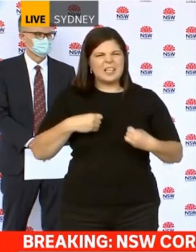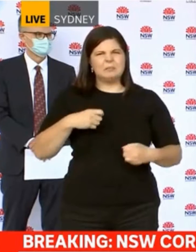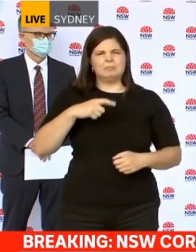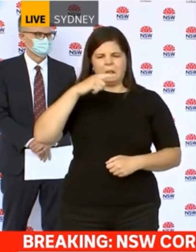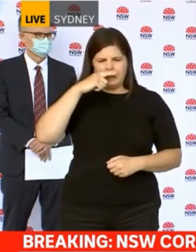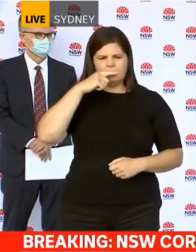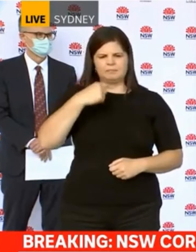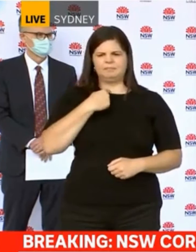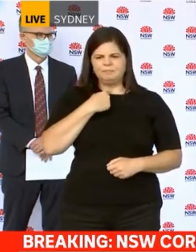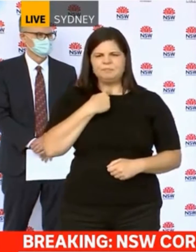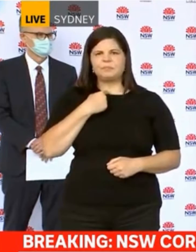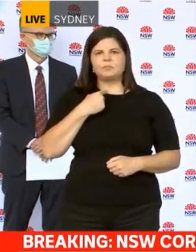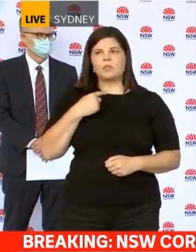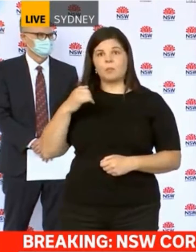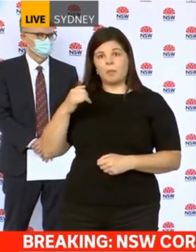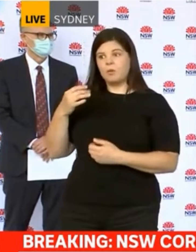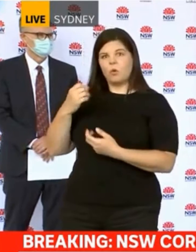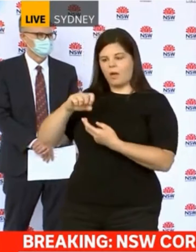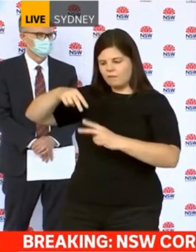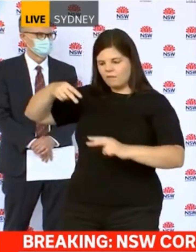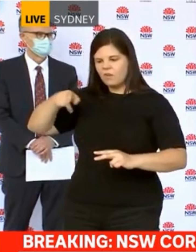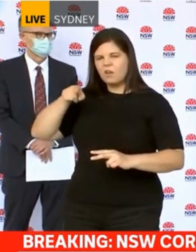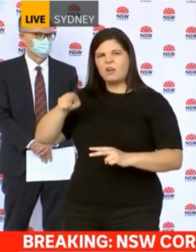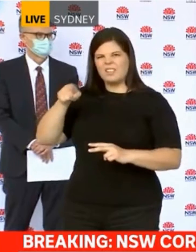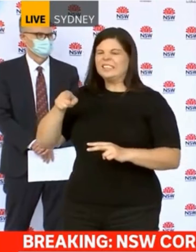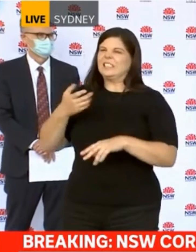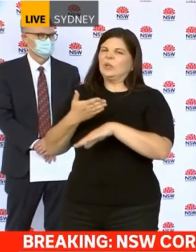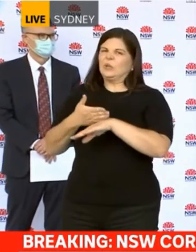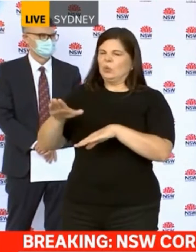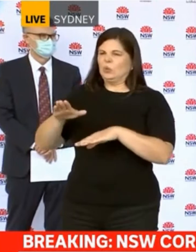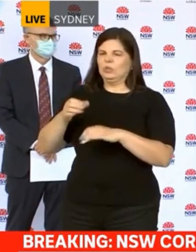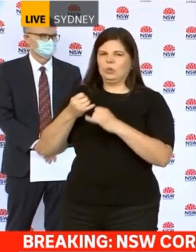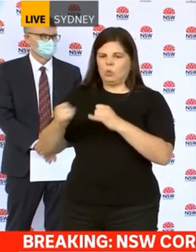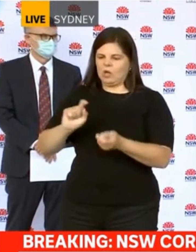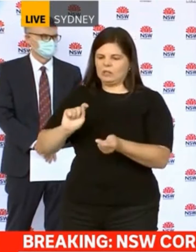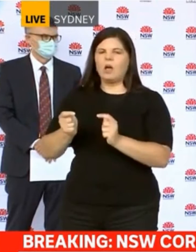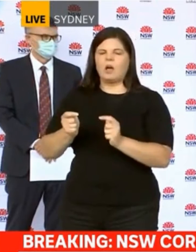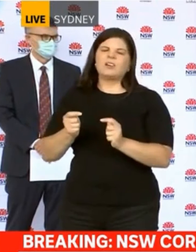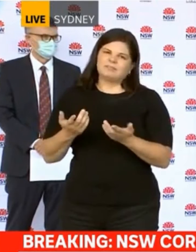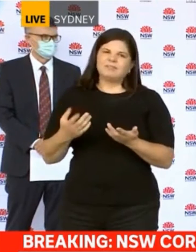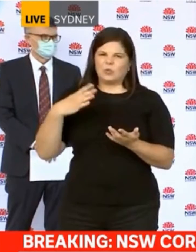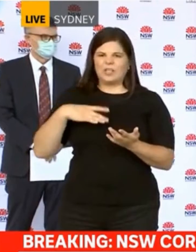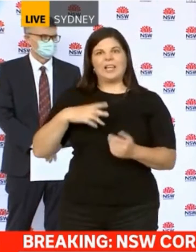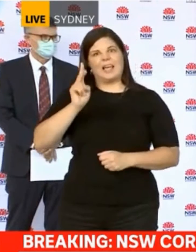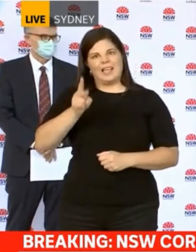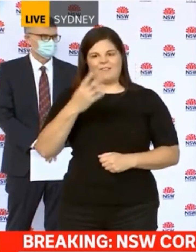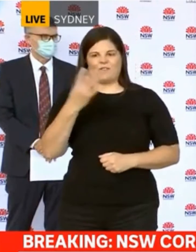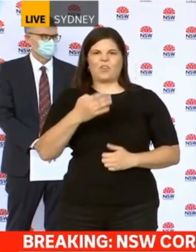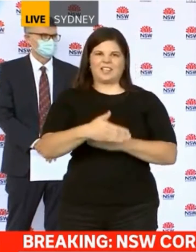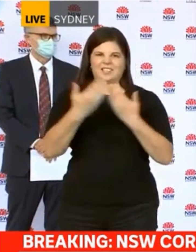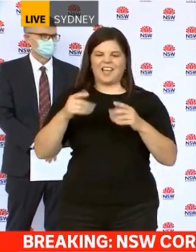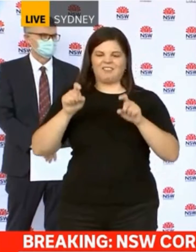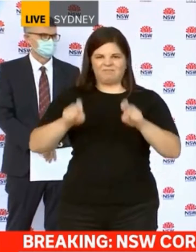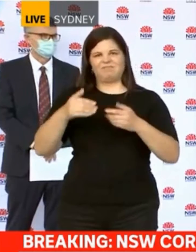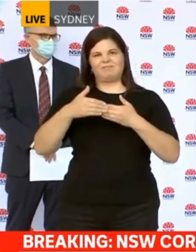that are new, that are more vigorous, you will have to start the 14 days on the onset of symptoms and we know that this